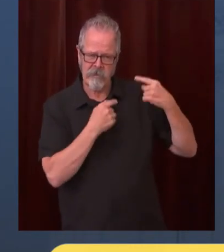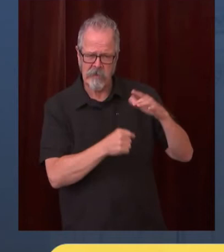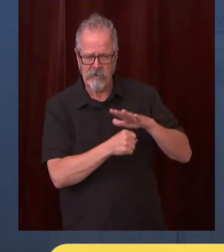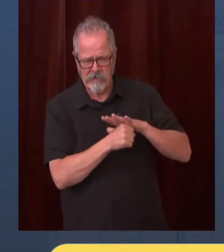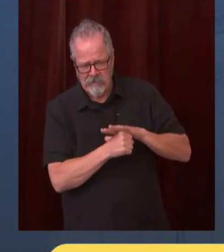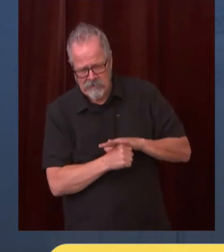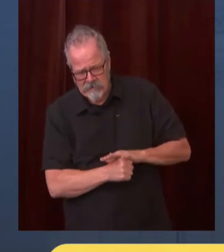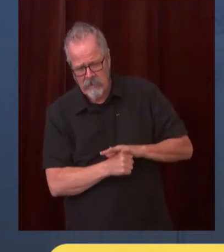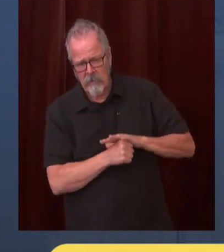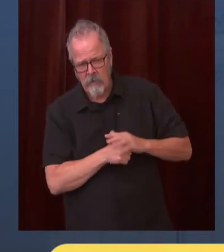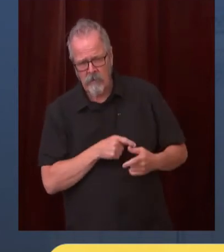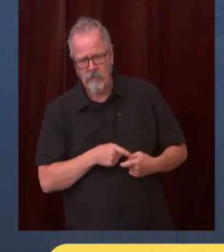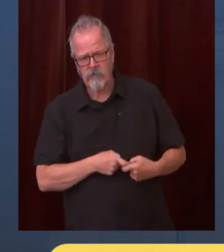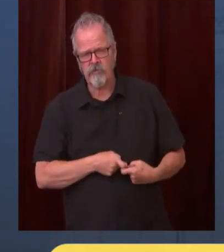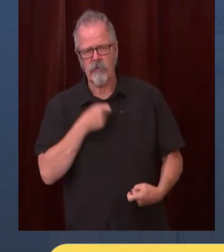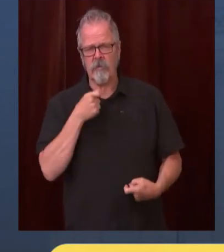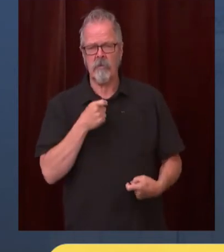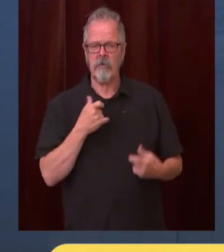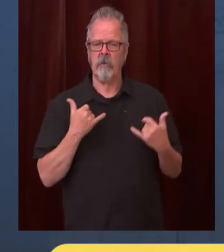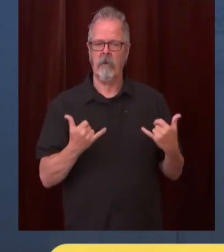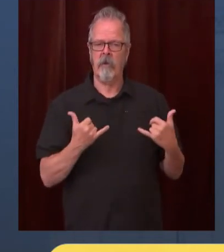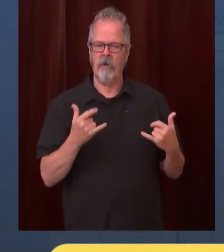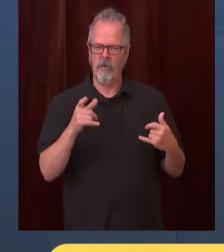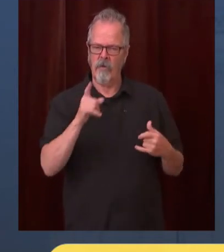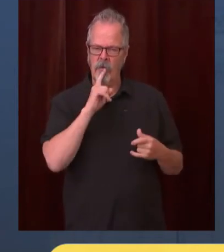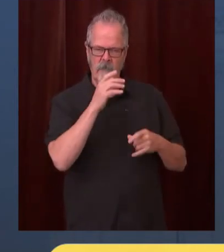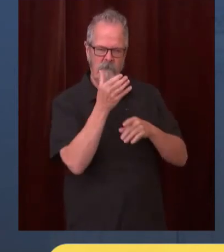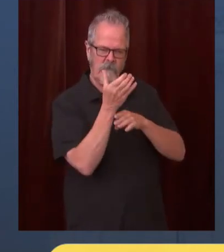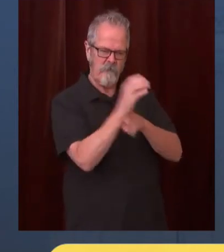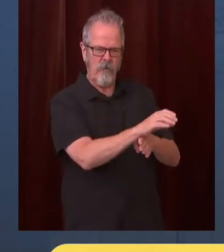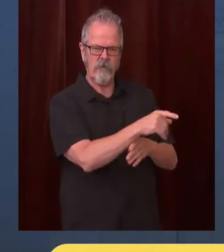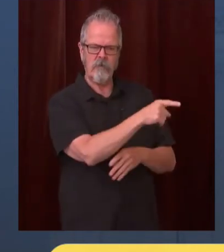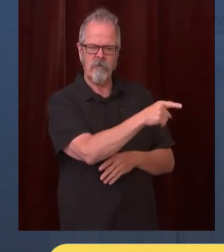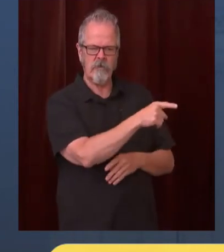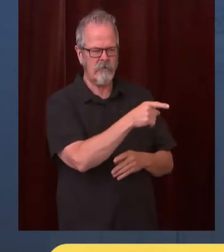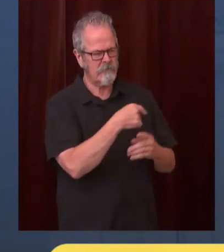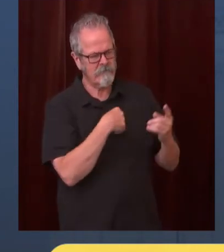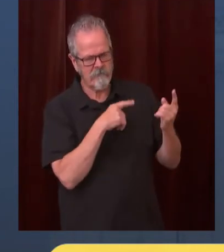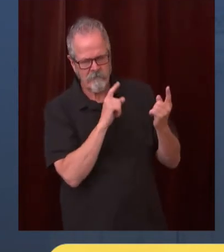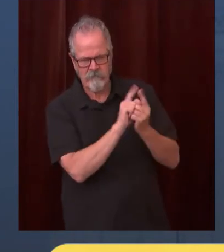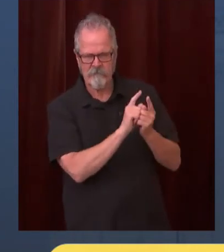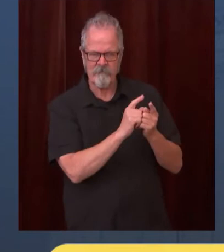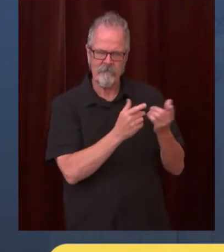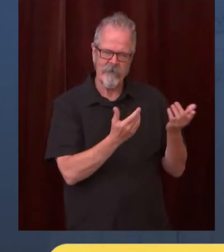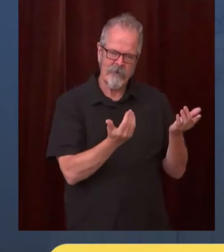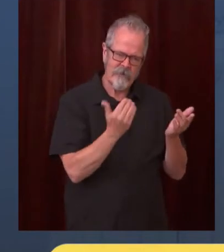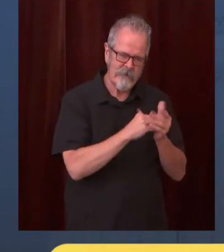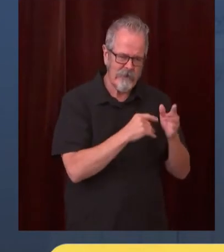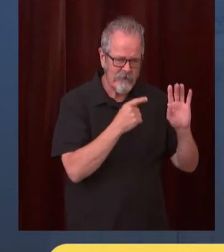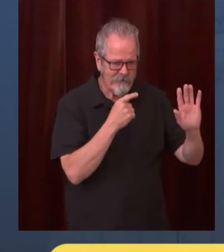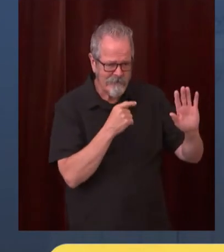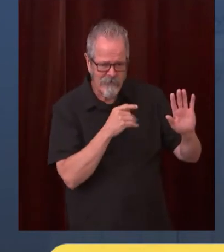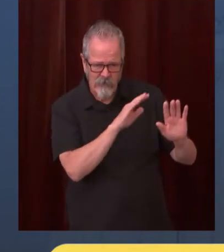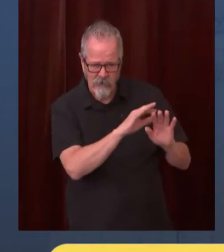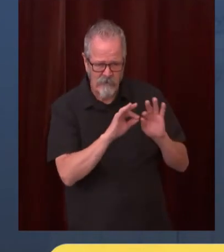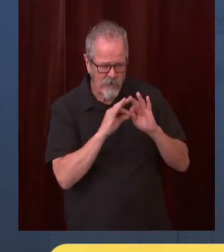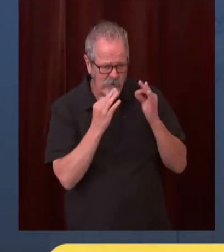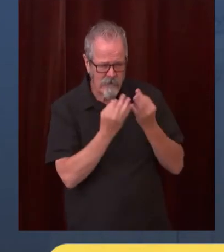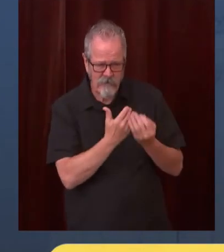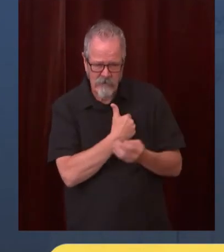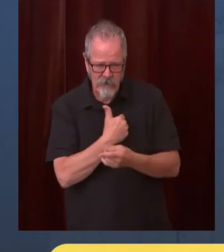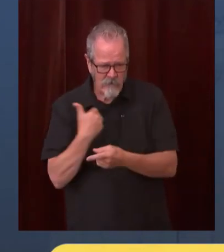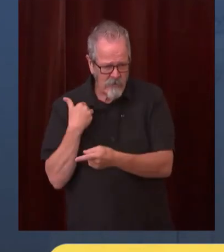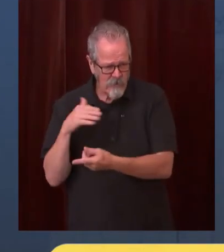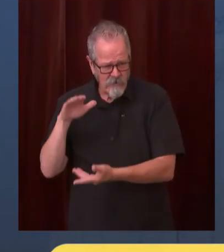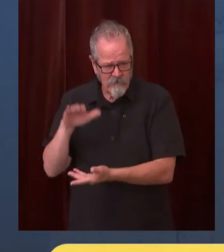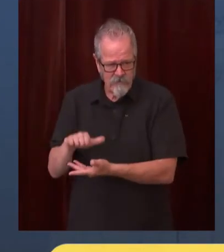why their family member may not ever come off the ventilator this is what this is about it's about a public